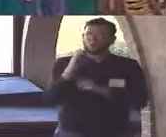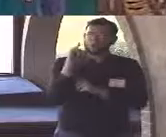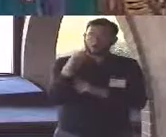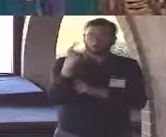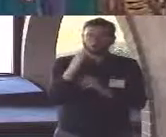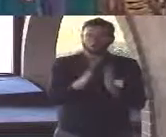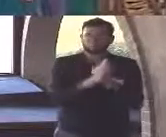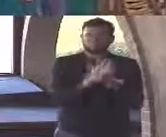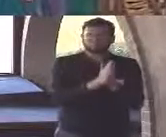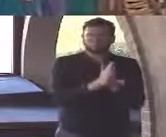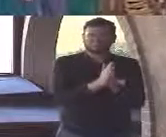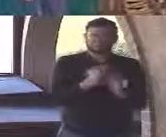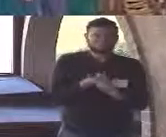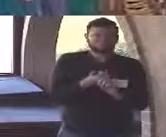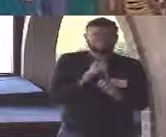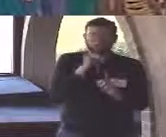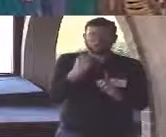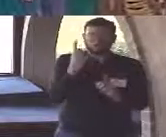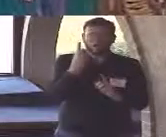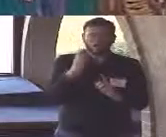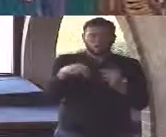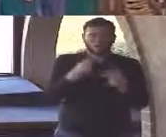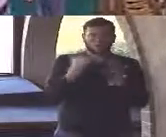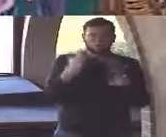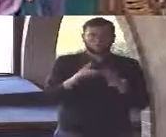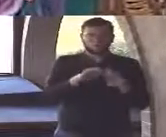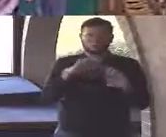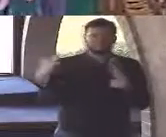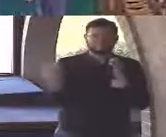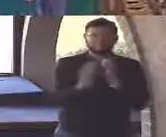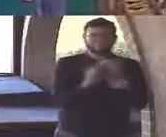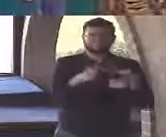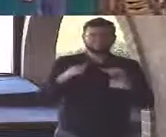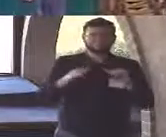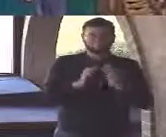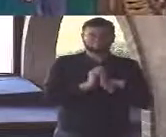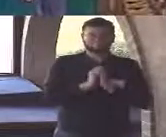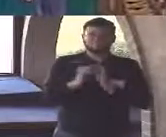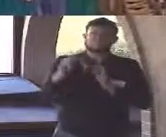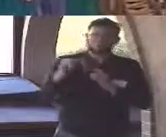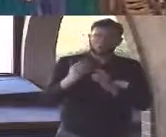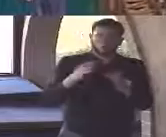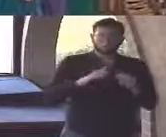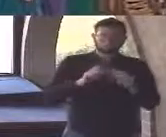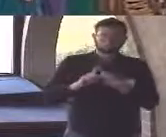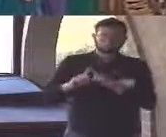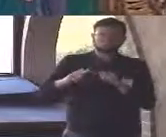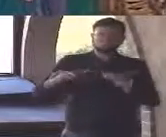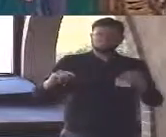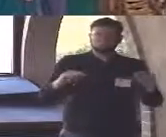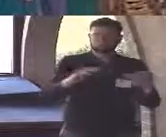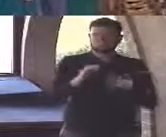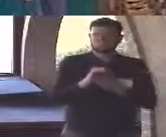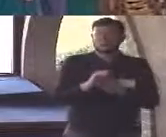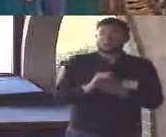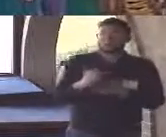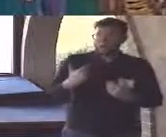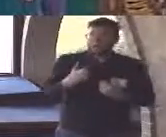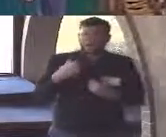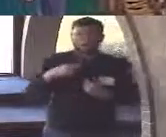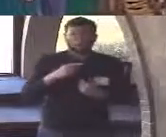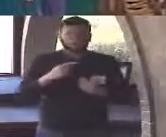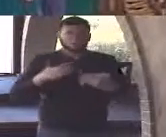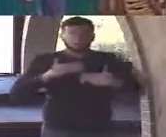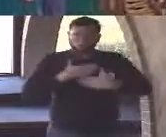diverse membership there is a joy and a security in reading within a community where you can meet